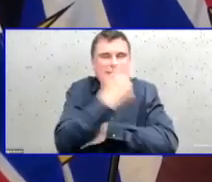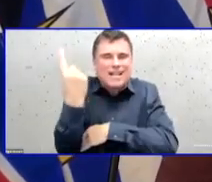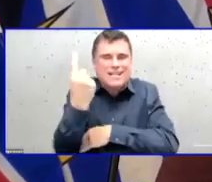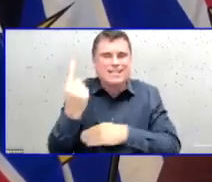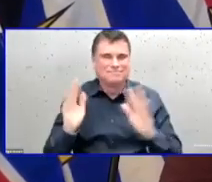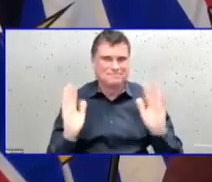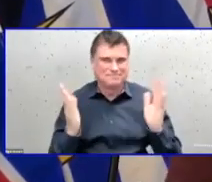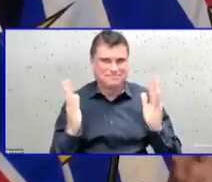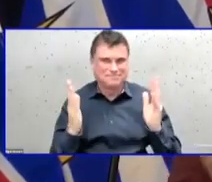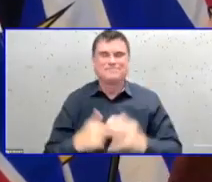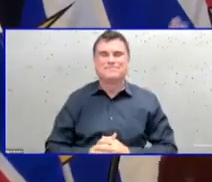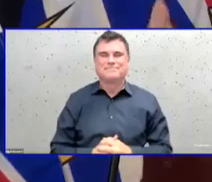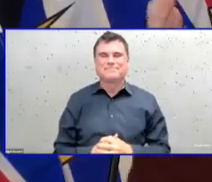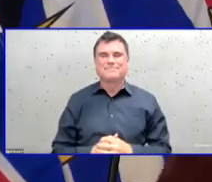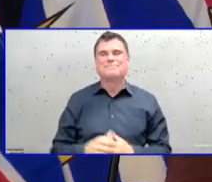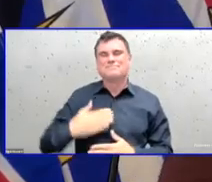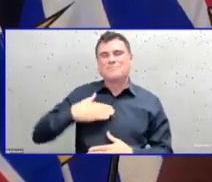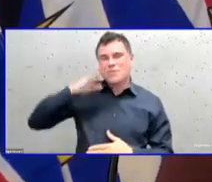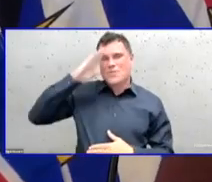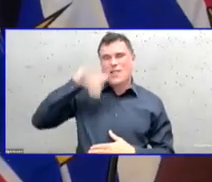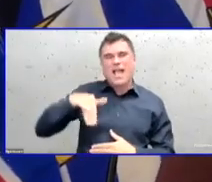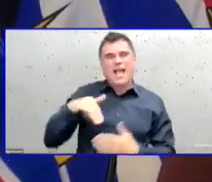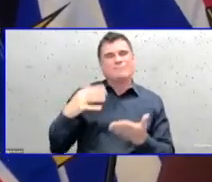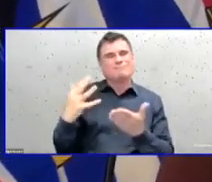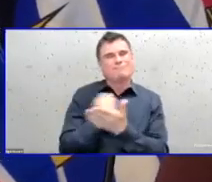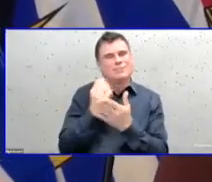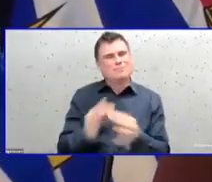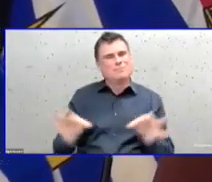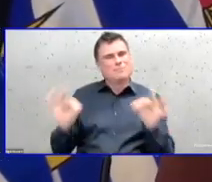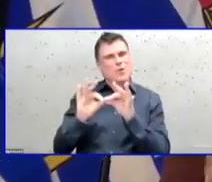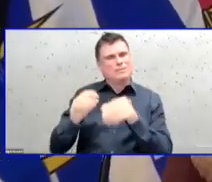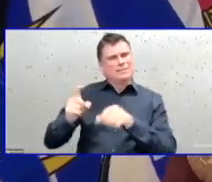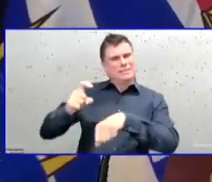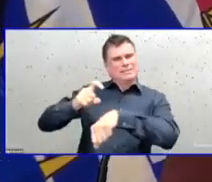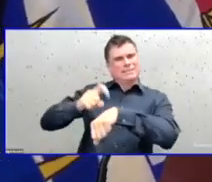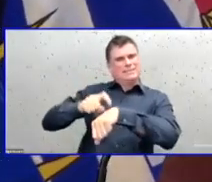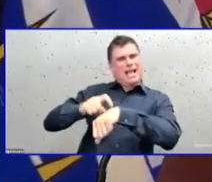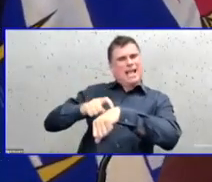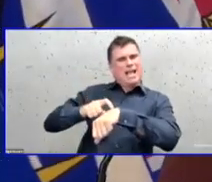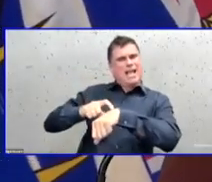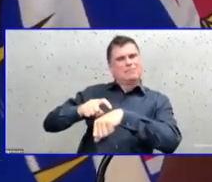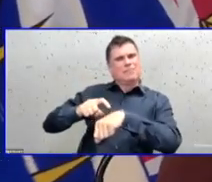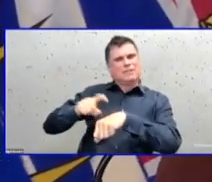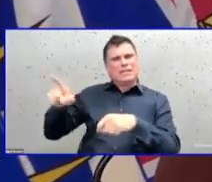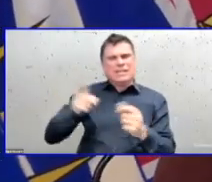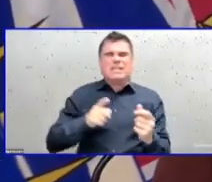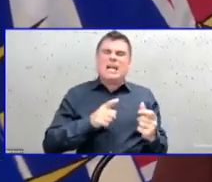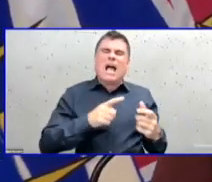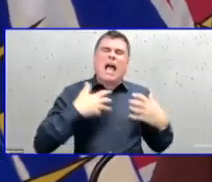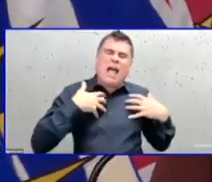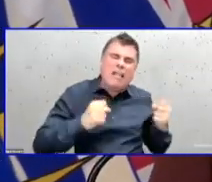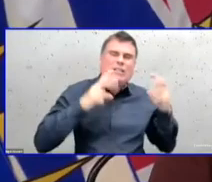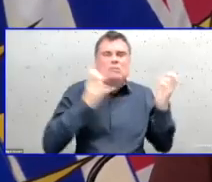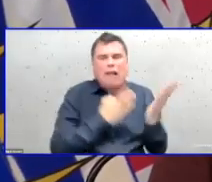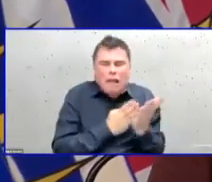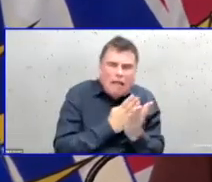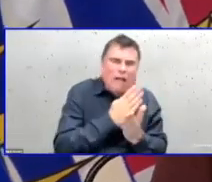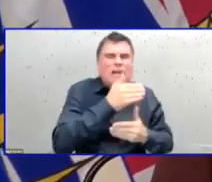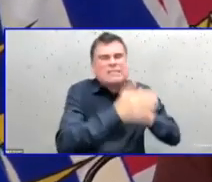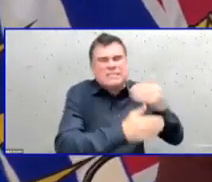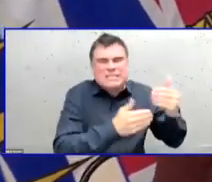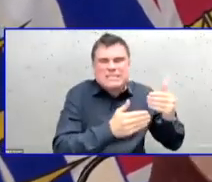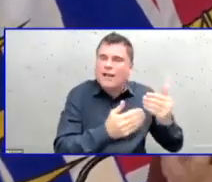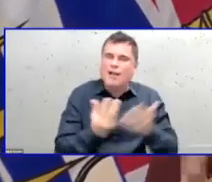triumph over hope and despair and the coming of light over darkness. And that is something that